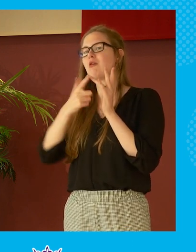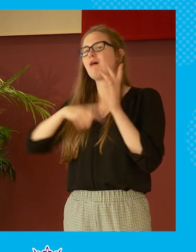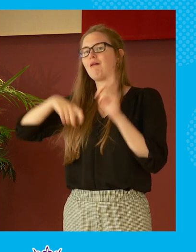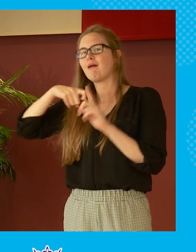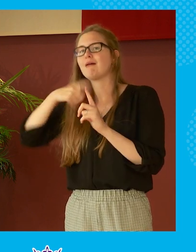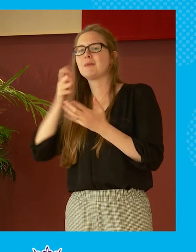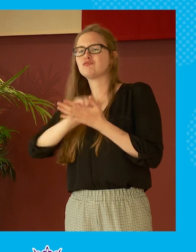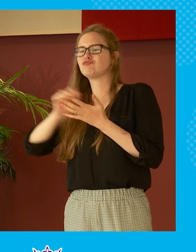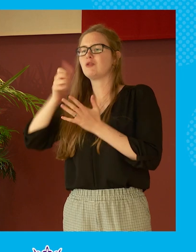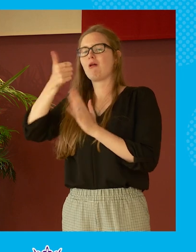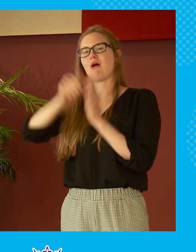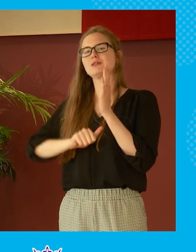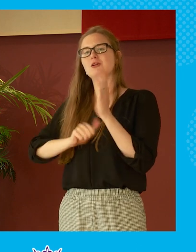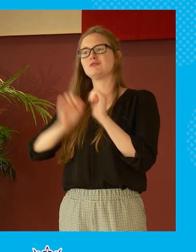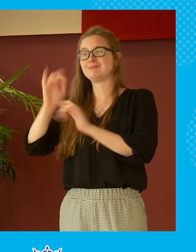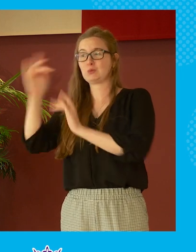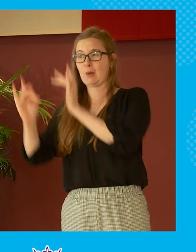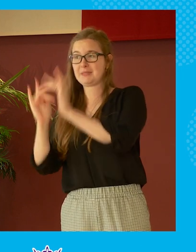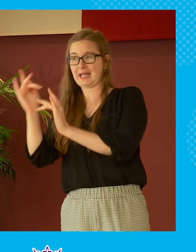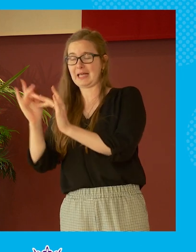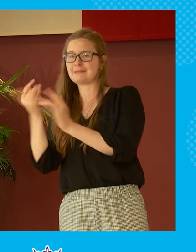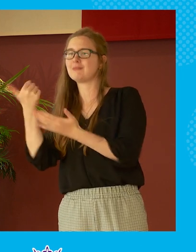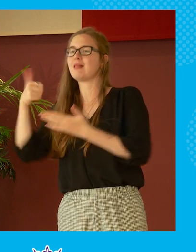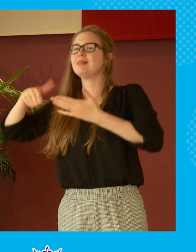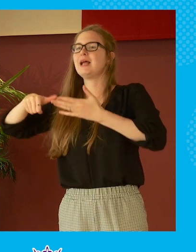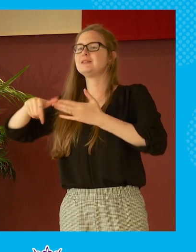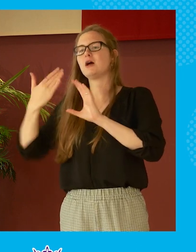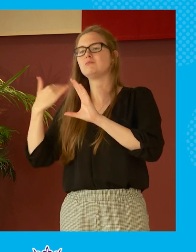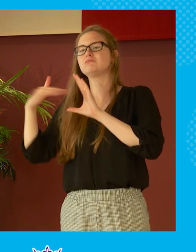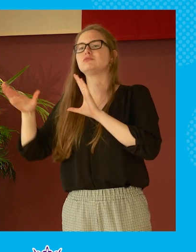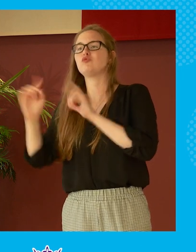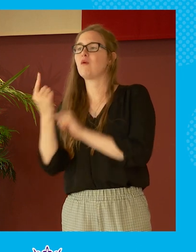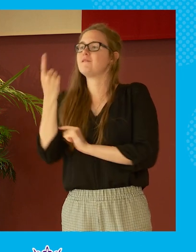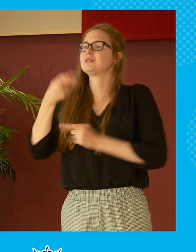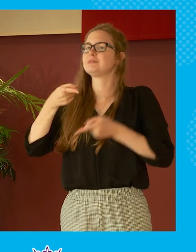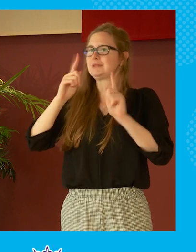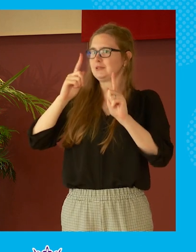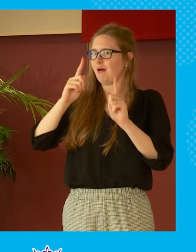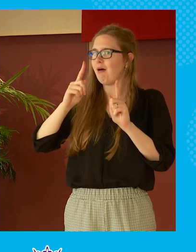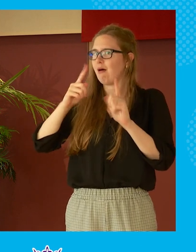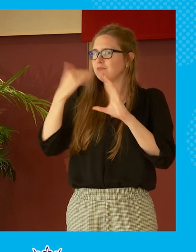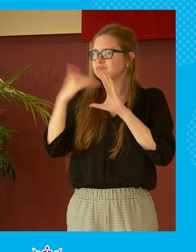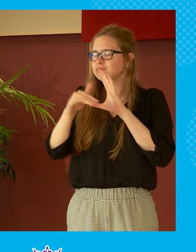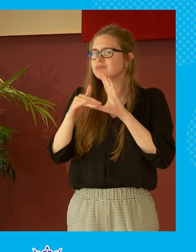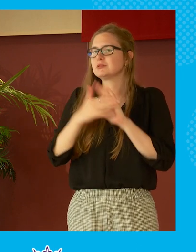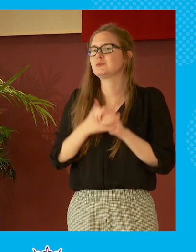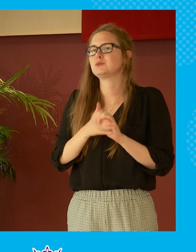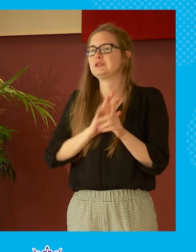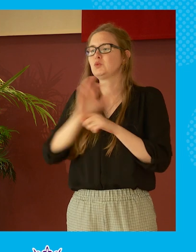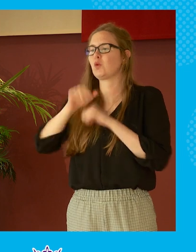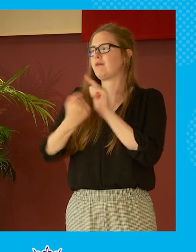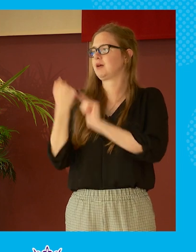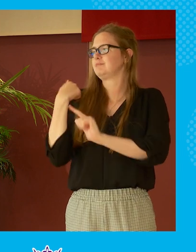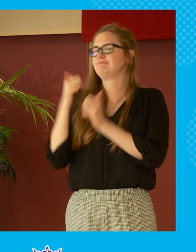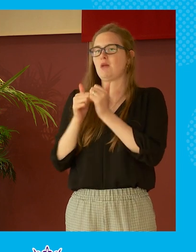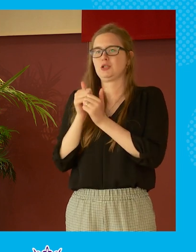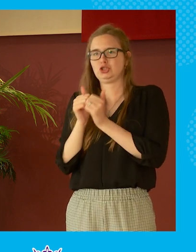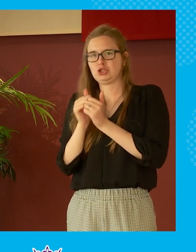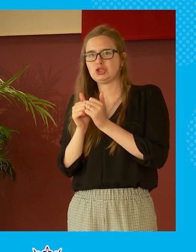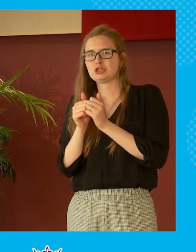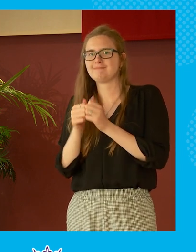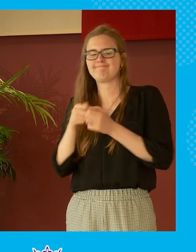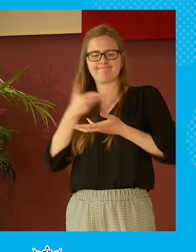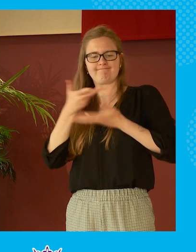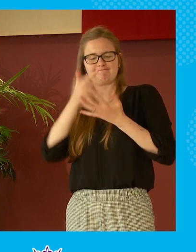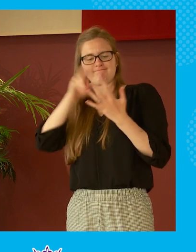uh and you can find it on his website it was a letter to our first minister when he took over at the end of march and he talks about